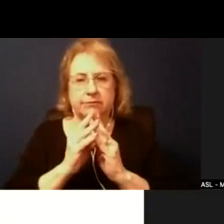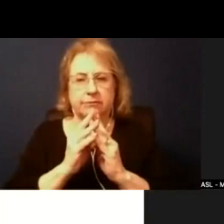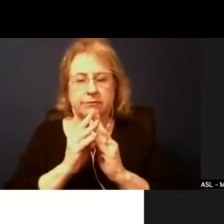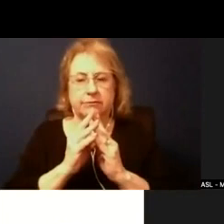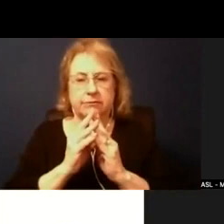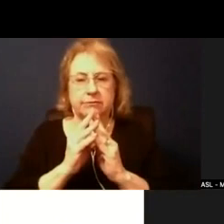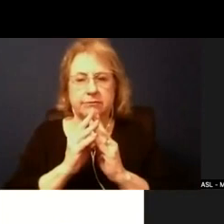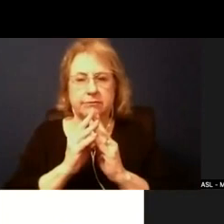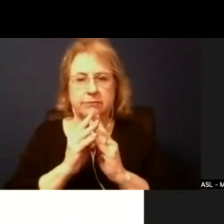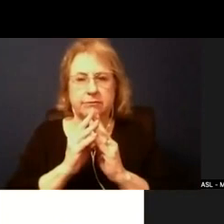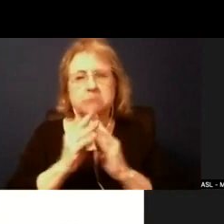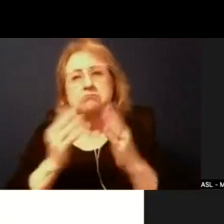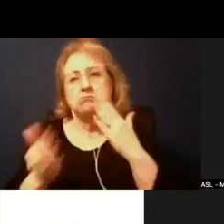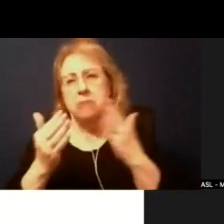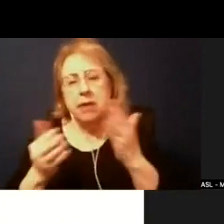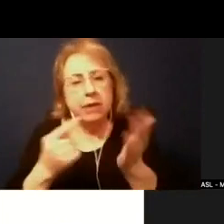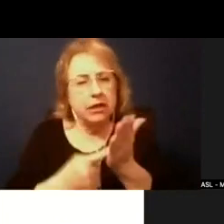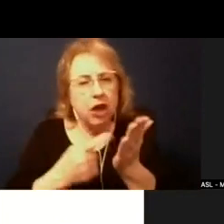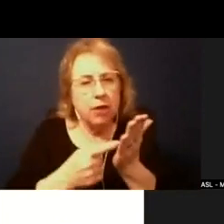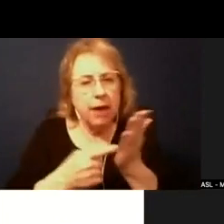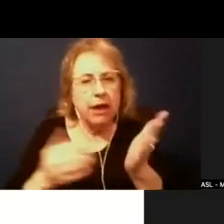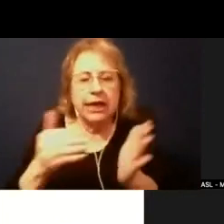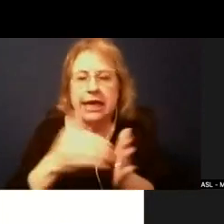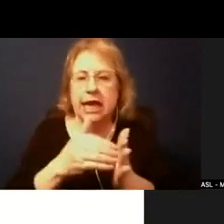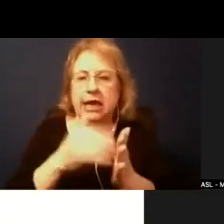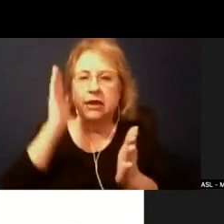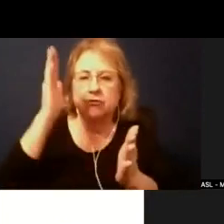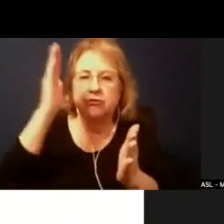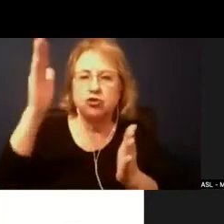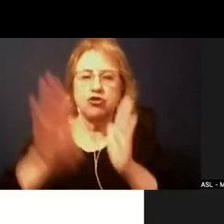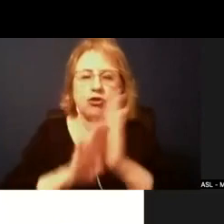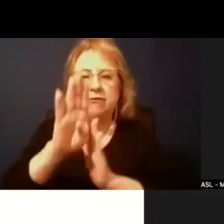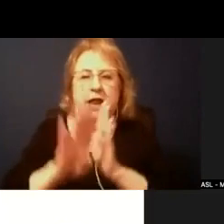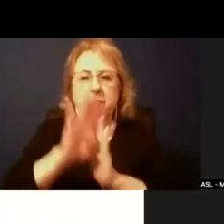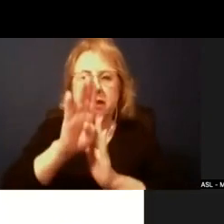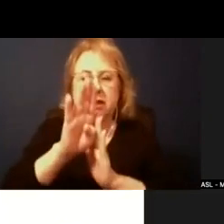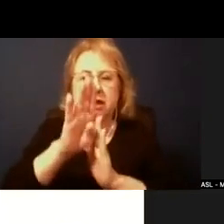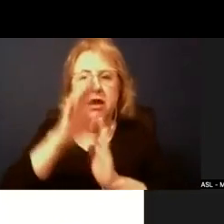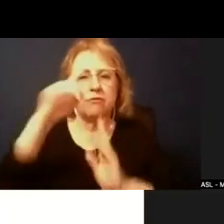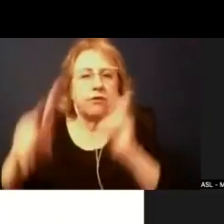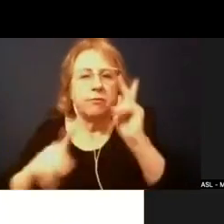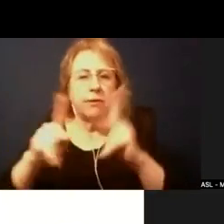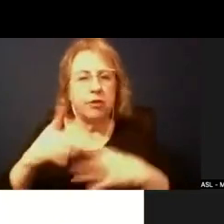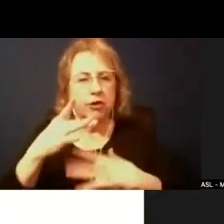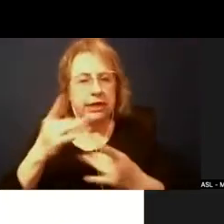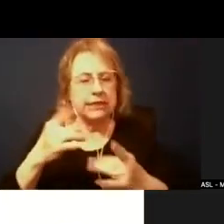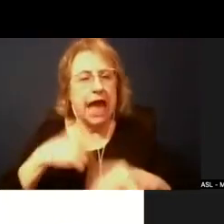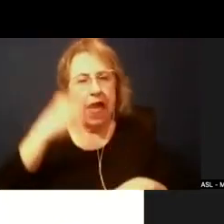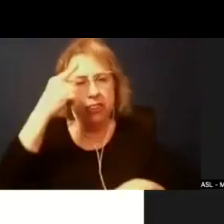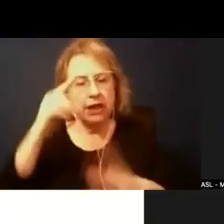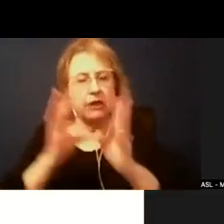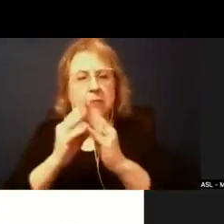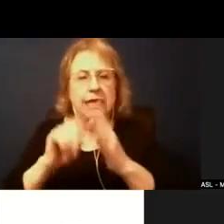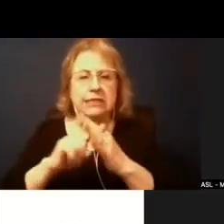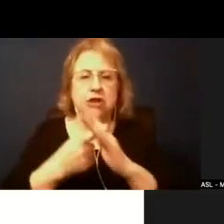And it may be talked about again in the future development. But for those who are interested, I believe the means that six o'clock.